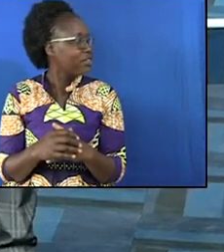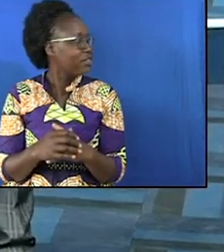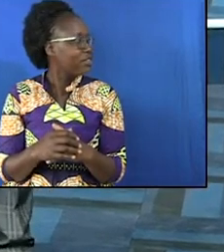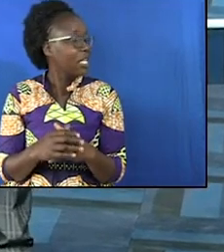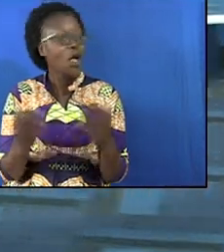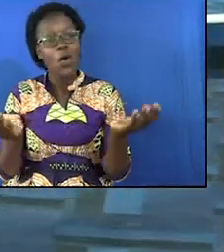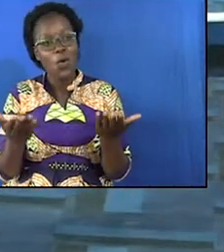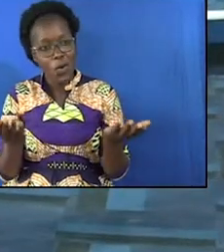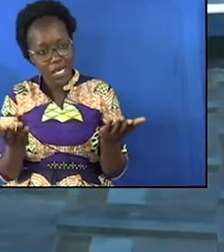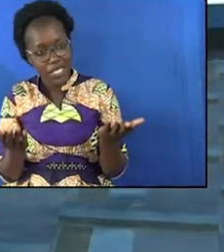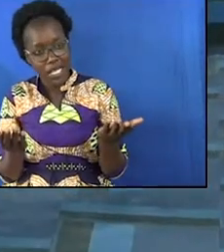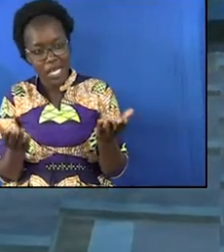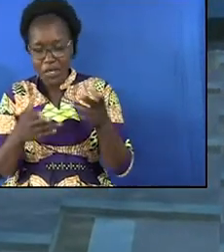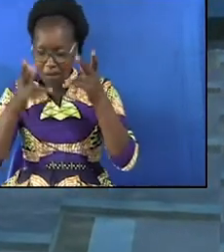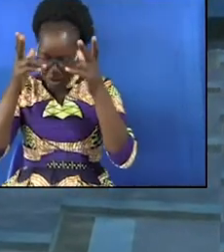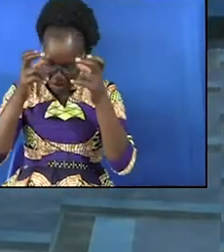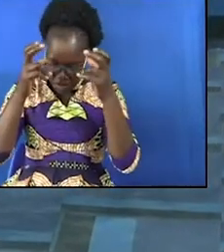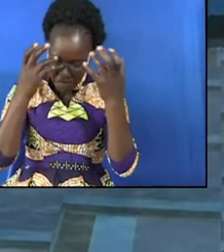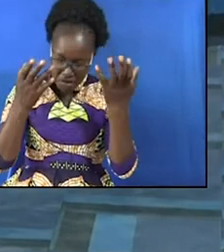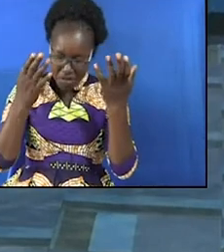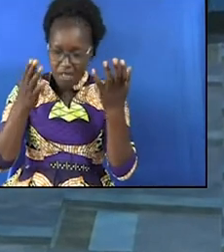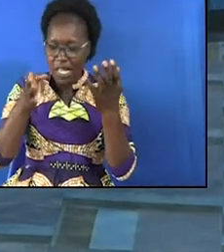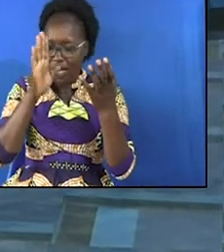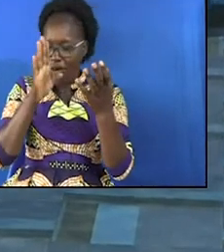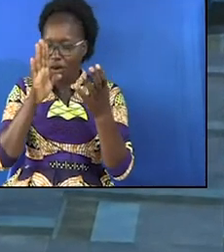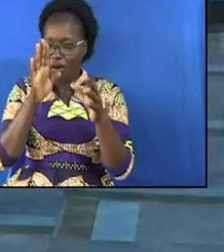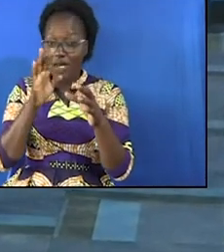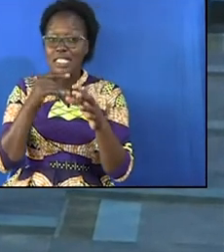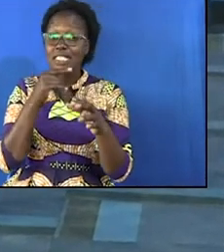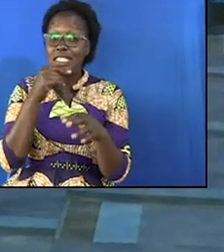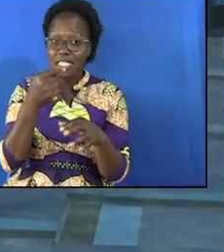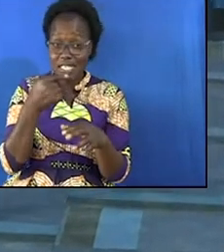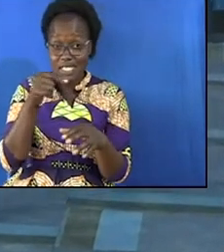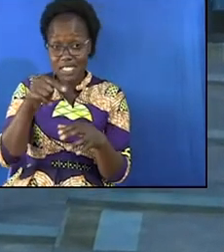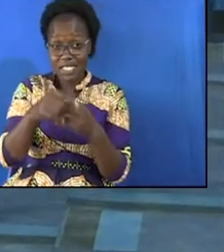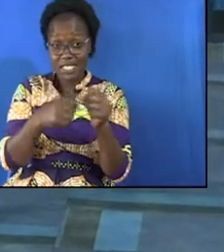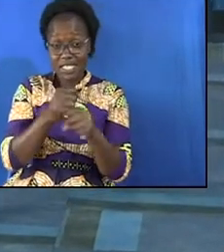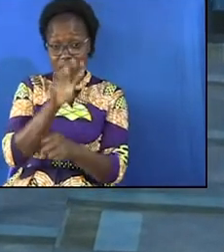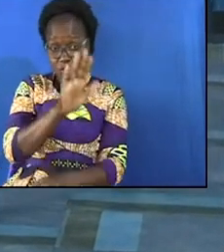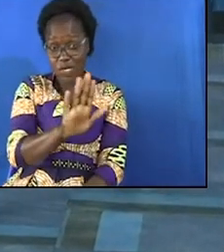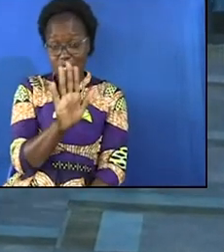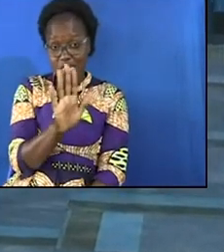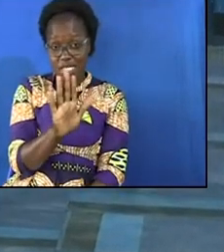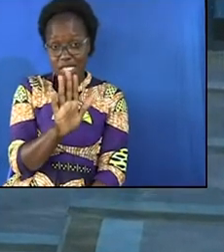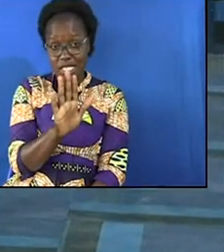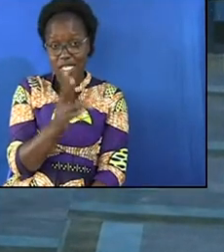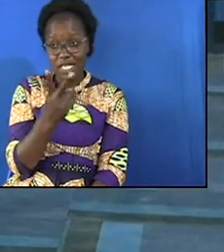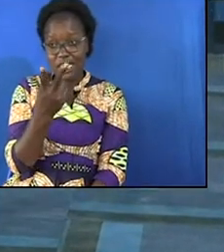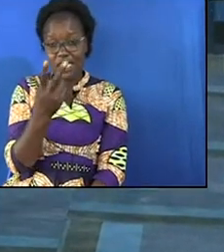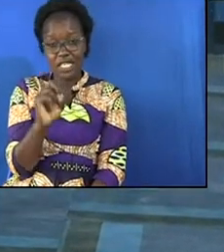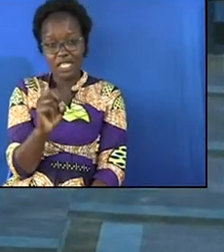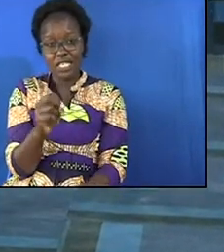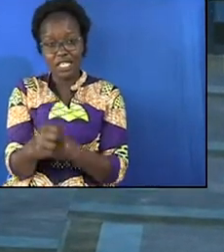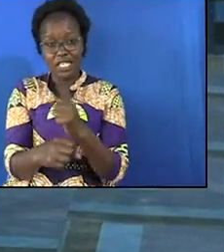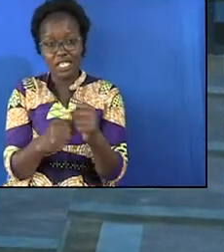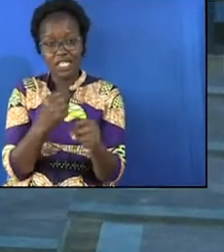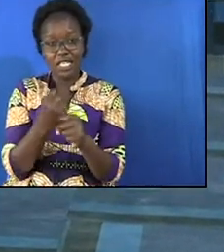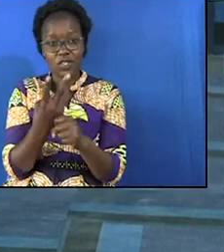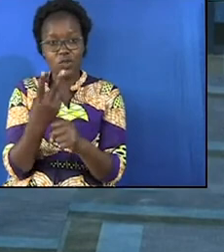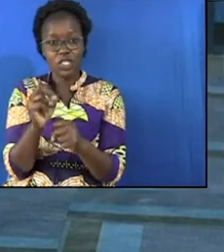whether you are able God is saying this year is your year the year 2021 world